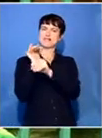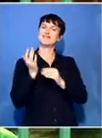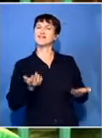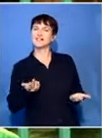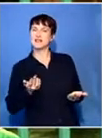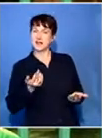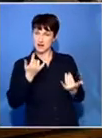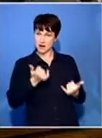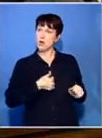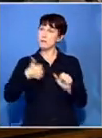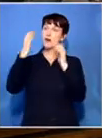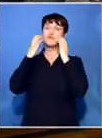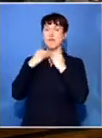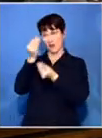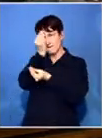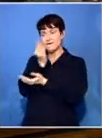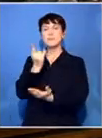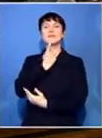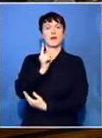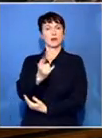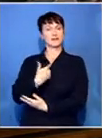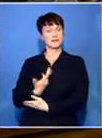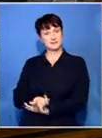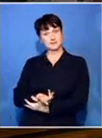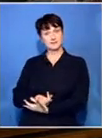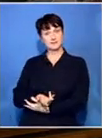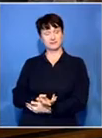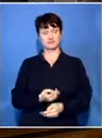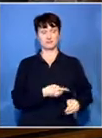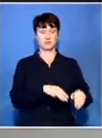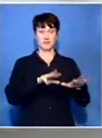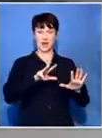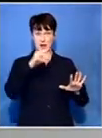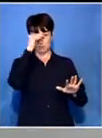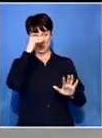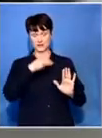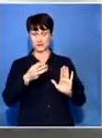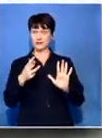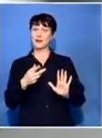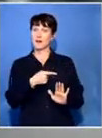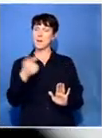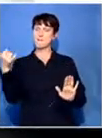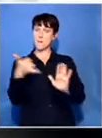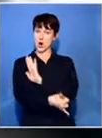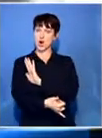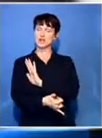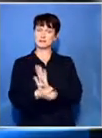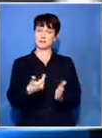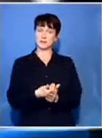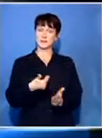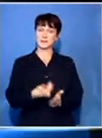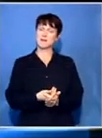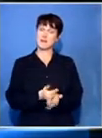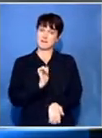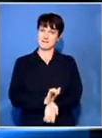back at home in Mozambique. The nine policemen face murder charges. Mido Macias was tracked in full public